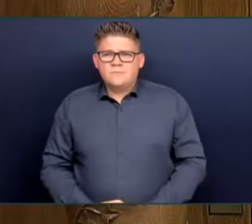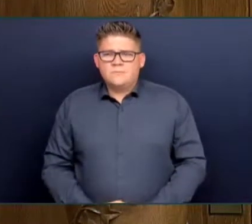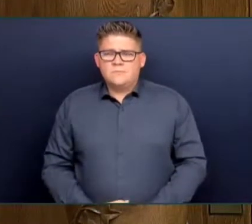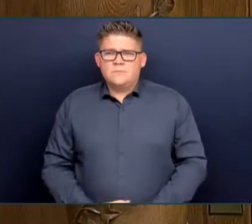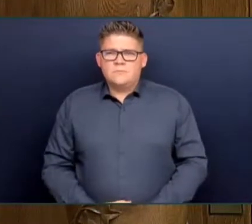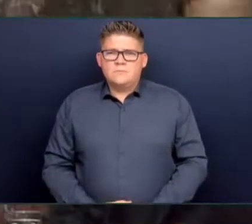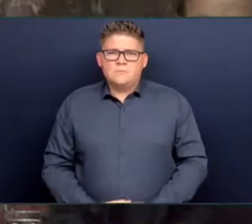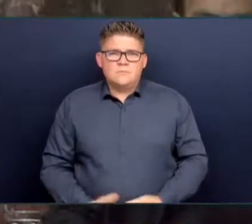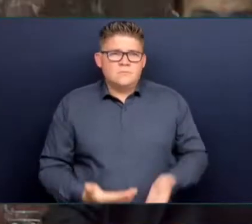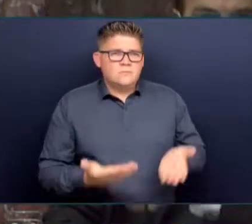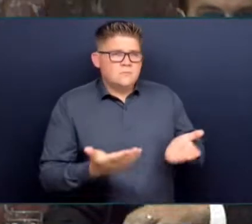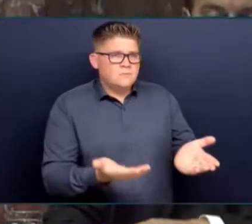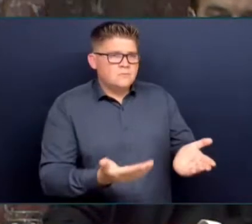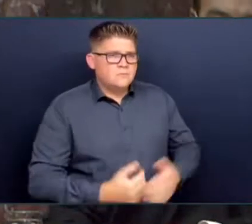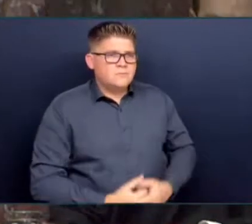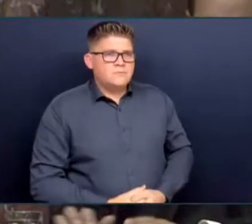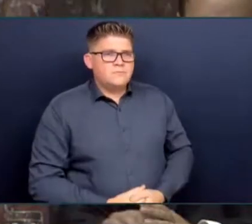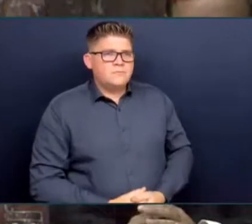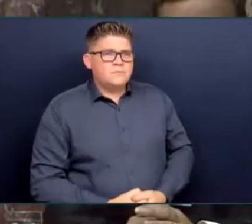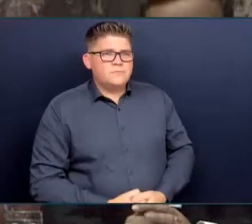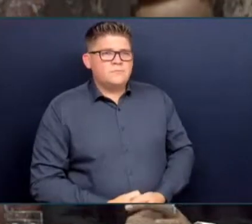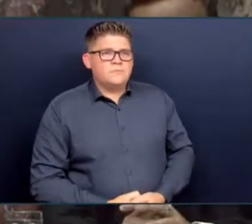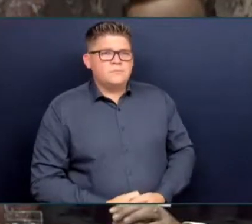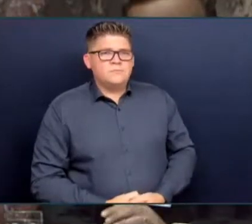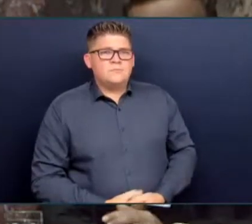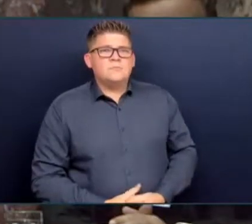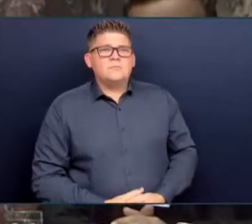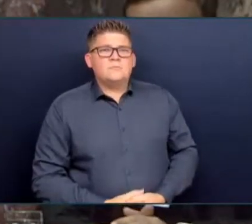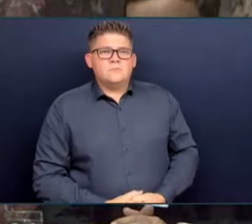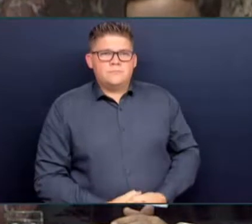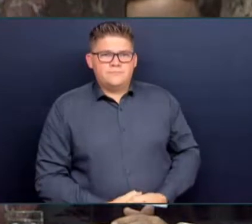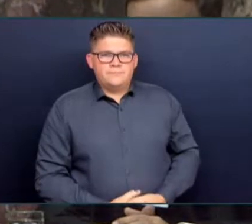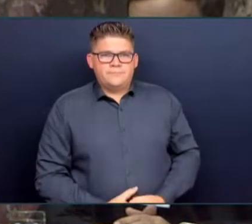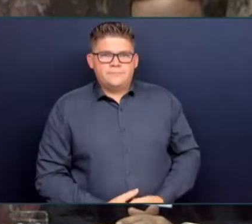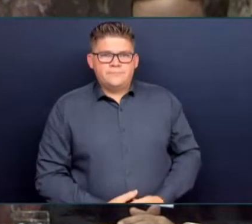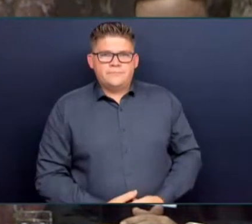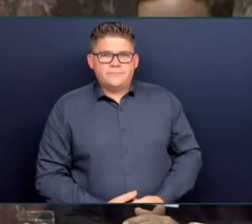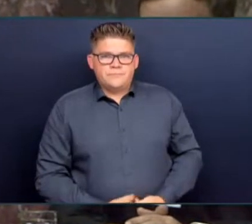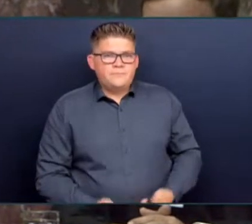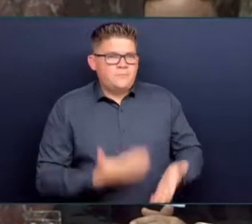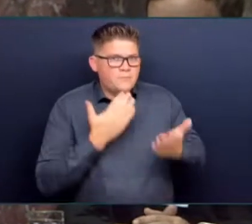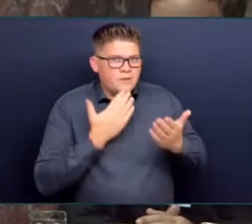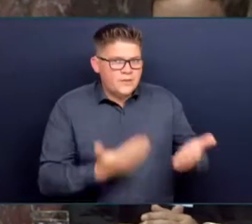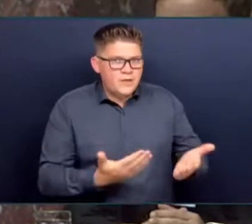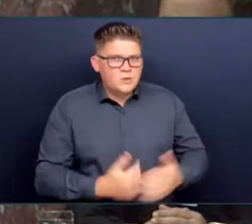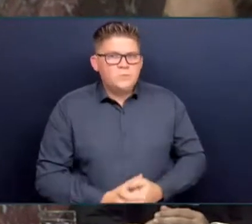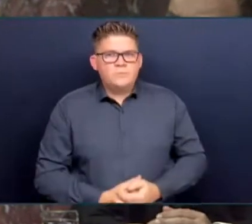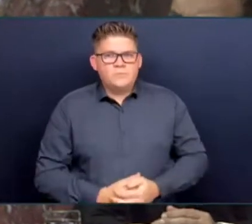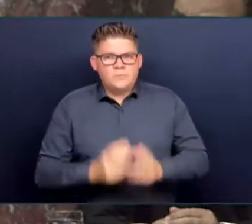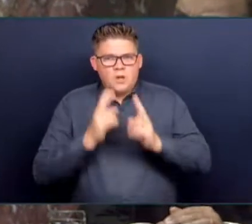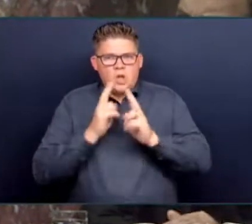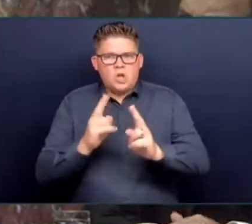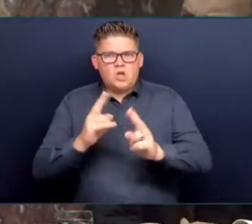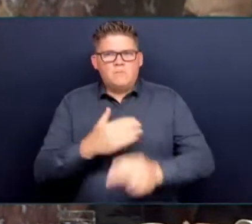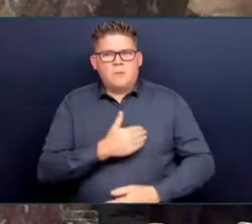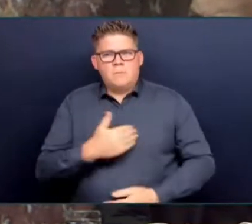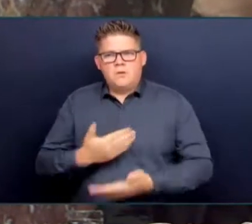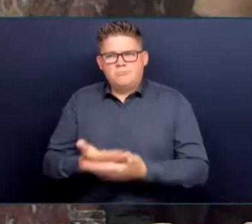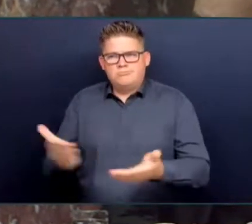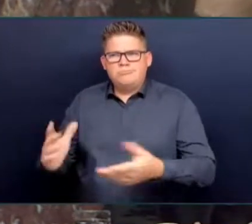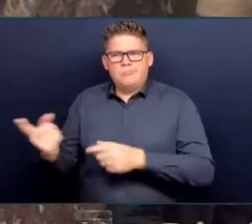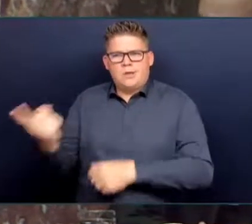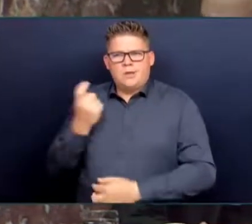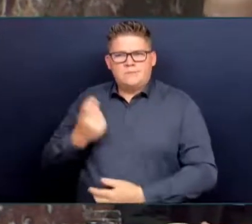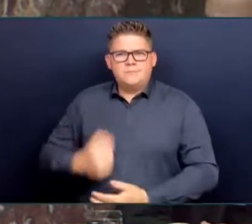Mr. Speaker, I thank the honourable member for her question. On Friday, had the opportunity after question period to